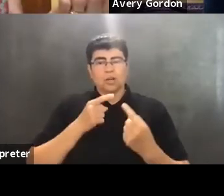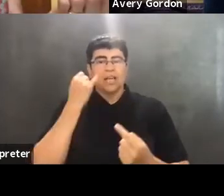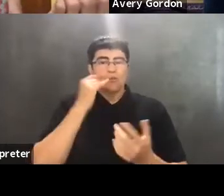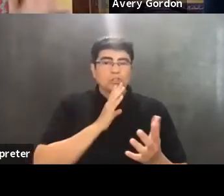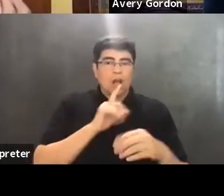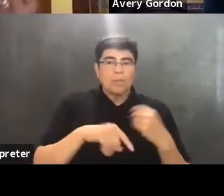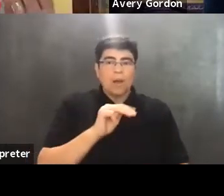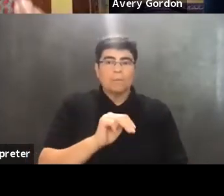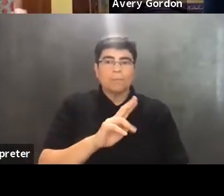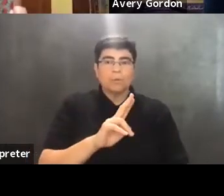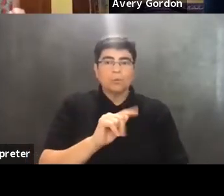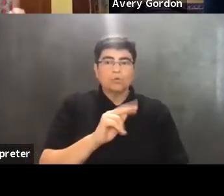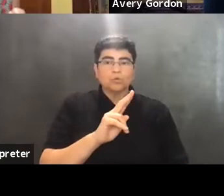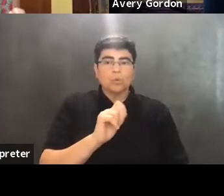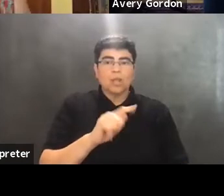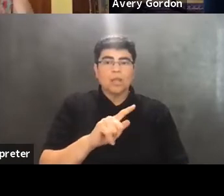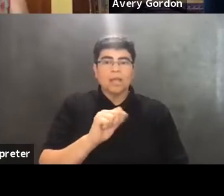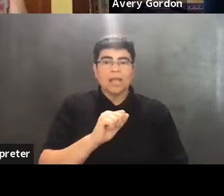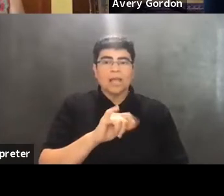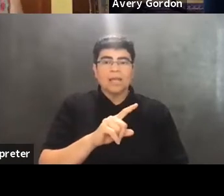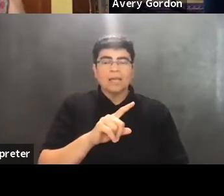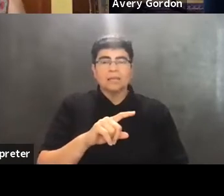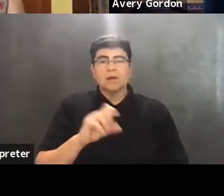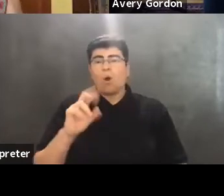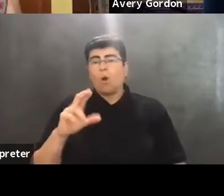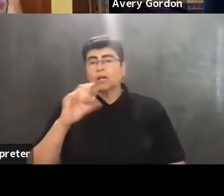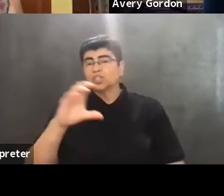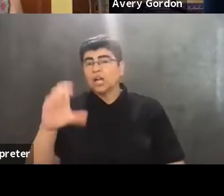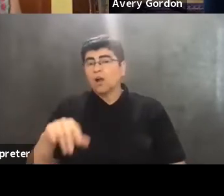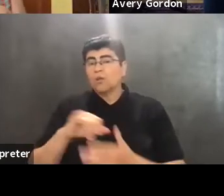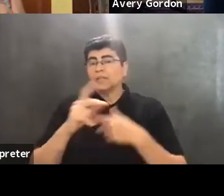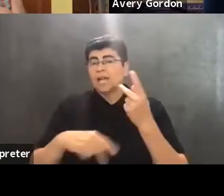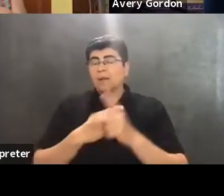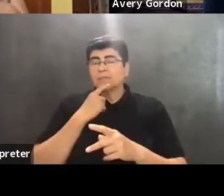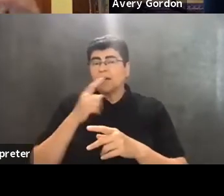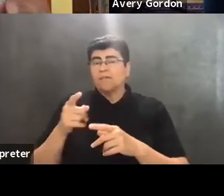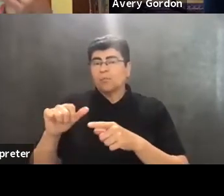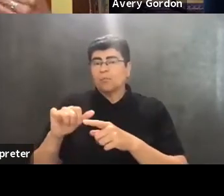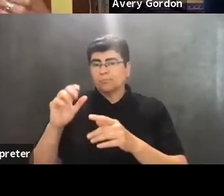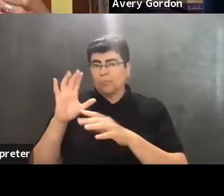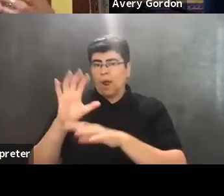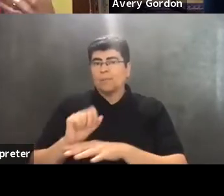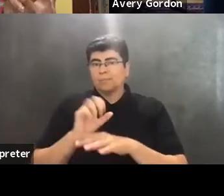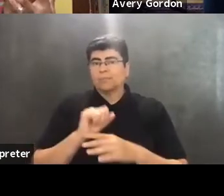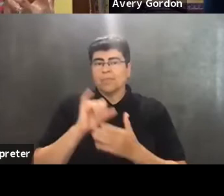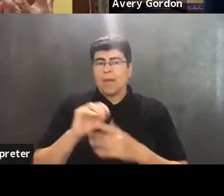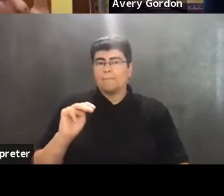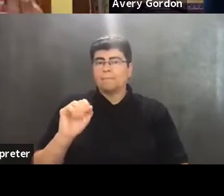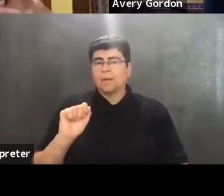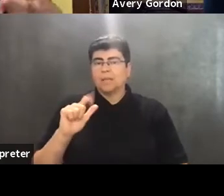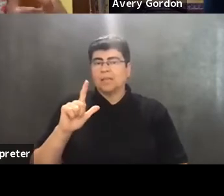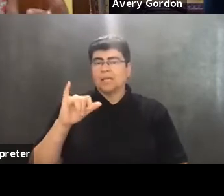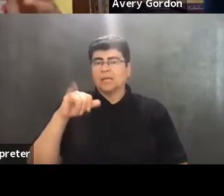mutual aid in Chicago, or the kinds of practices that Malik described, or what I've learned from one of my